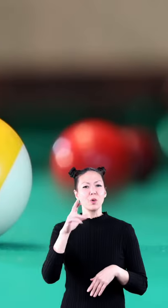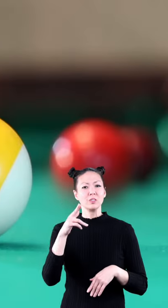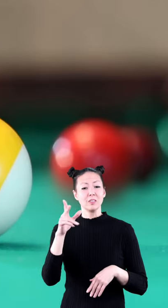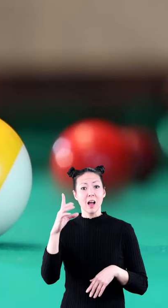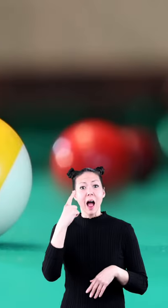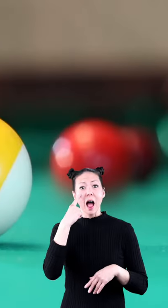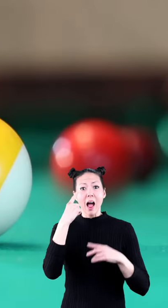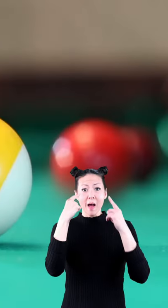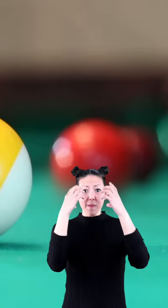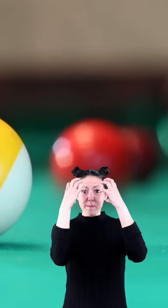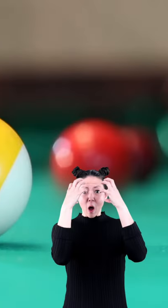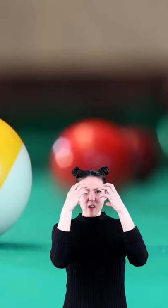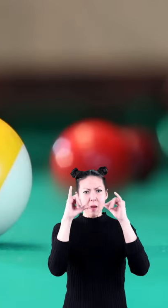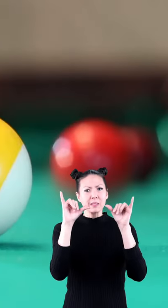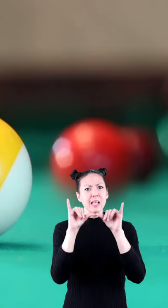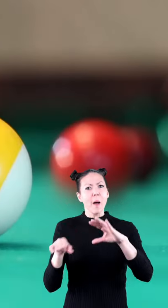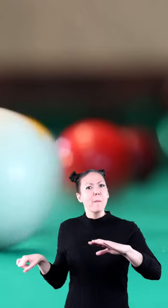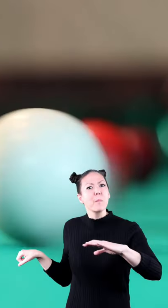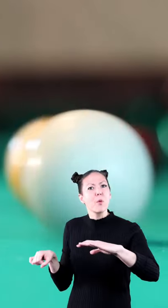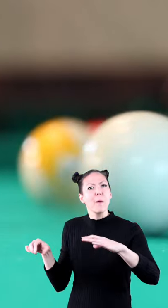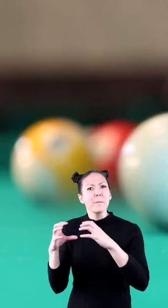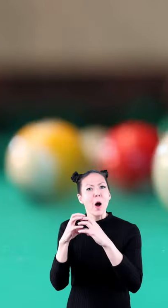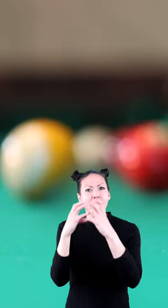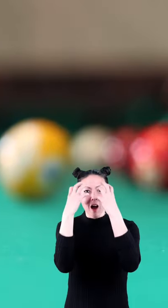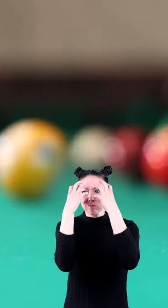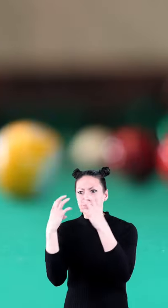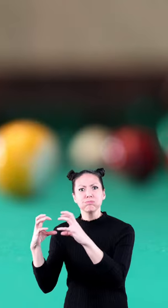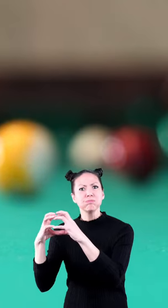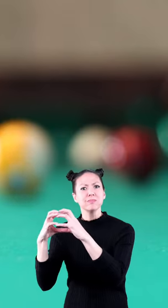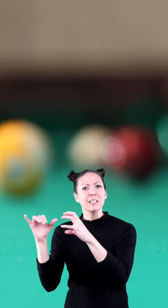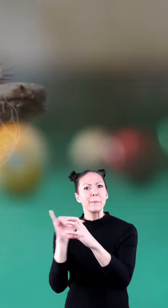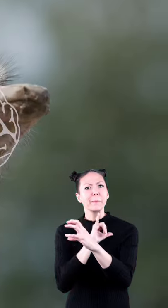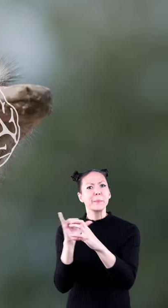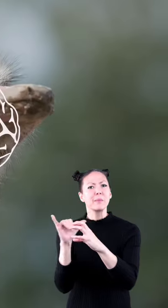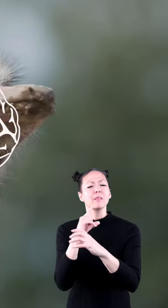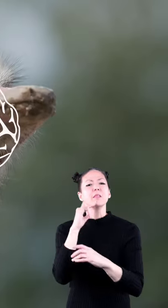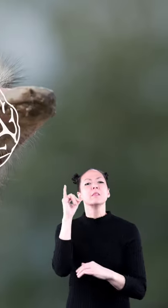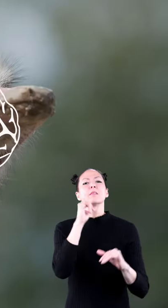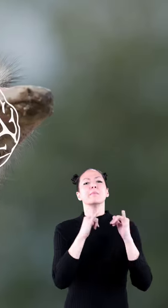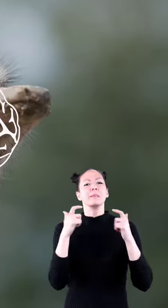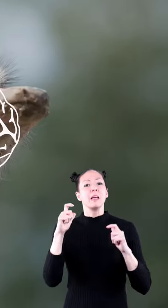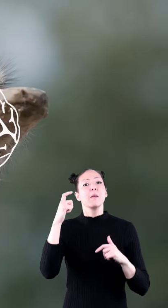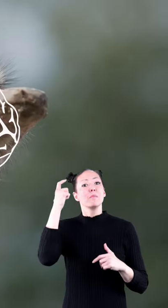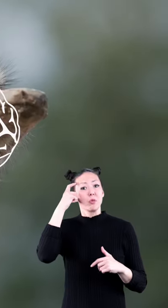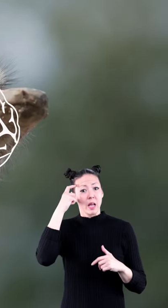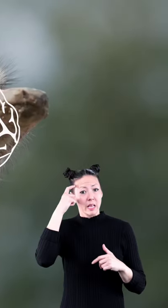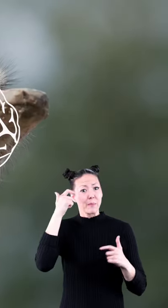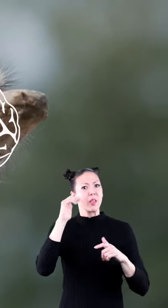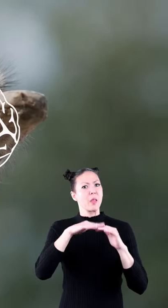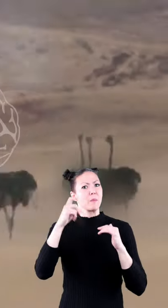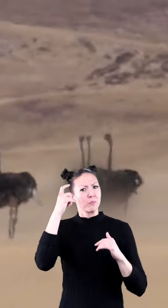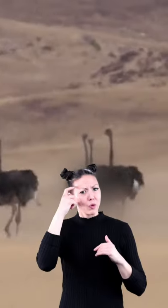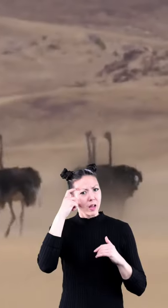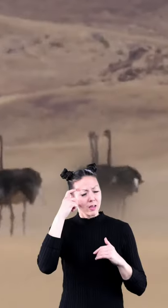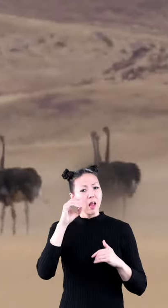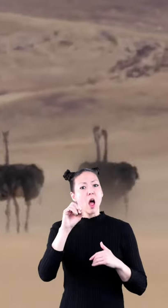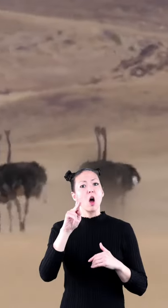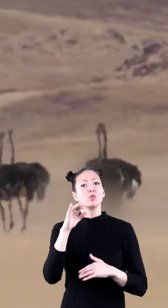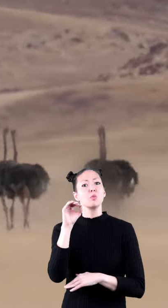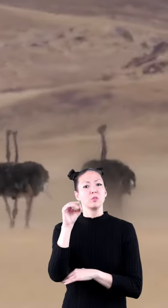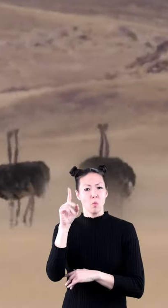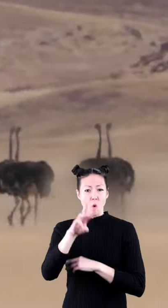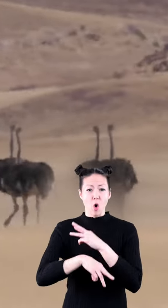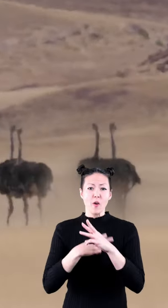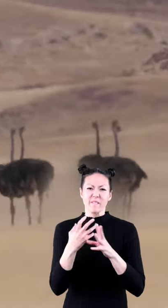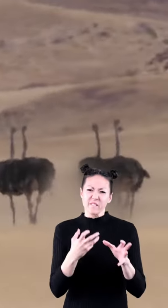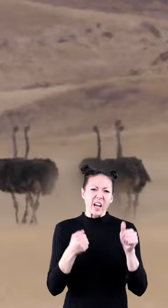an ostrich's eyes are about the size of a billiard ball which is bigger than its brain an ostrich